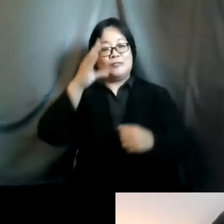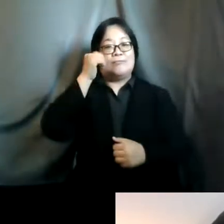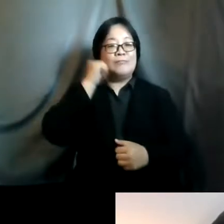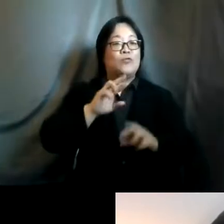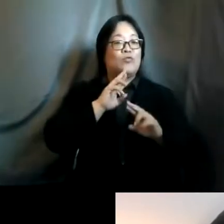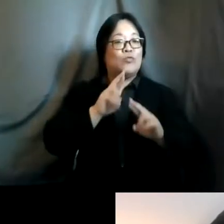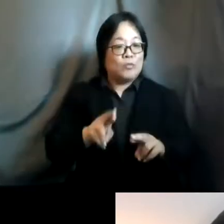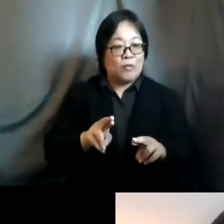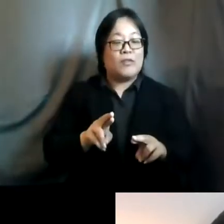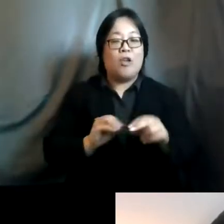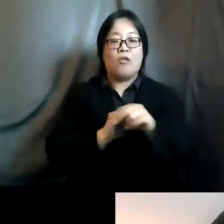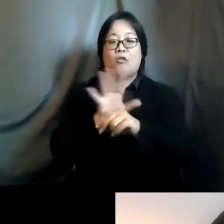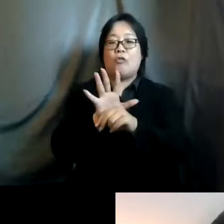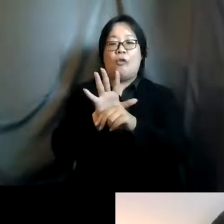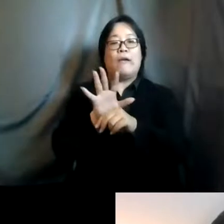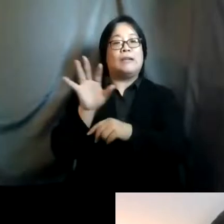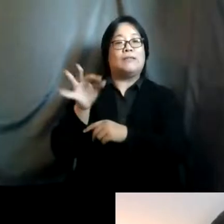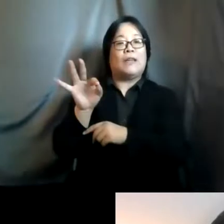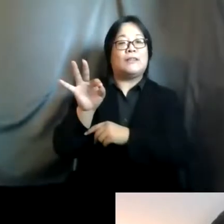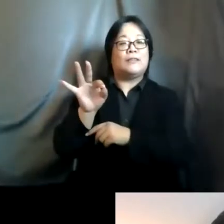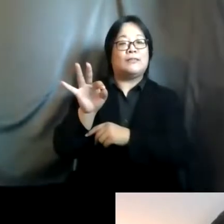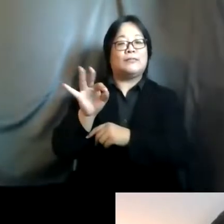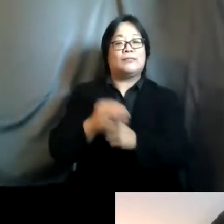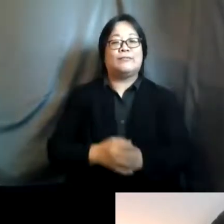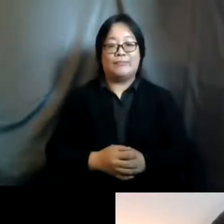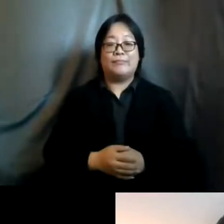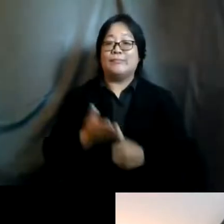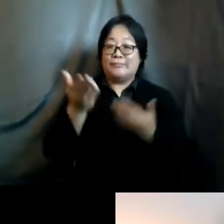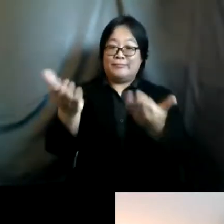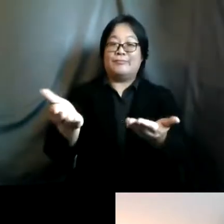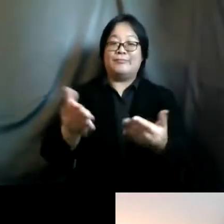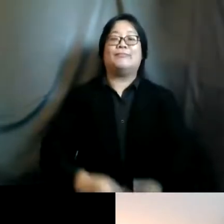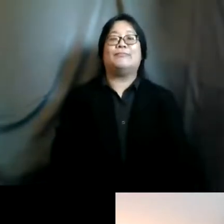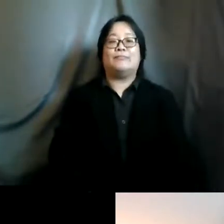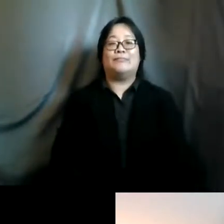of the covet 19 response and recovery process the floor is yours salai